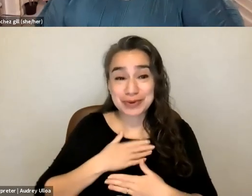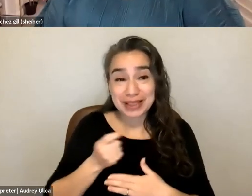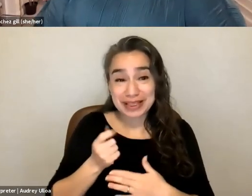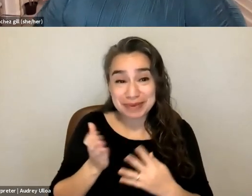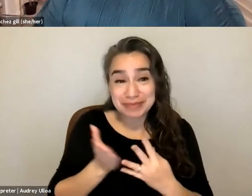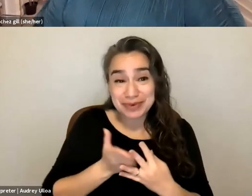your next session